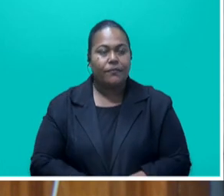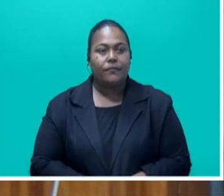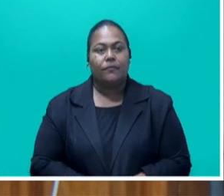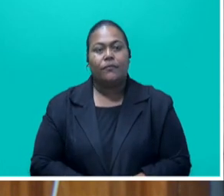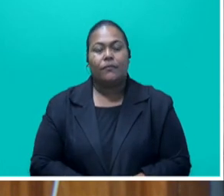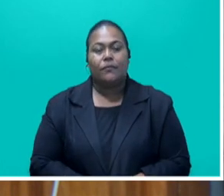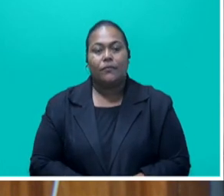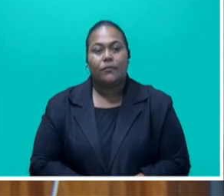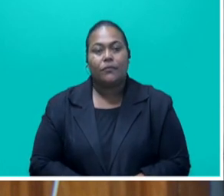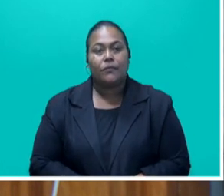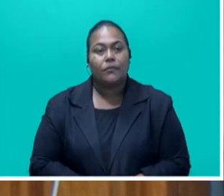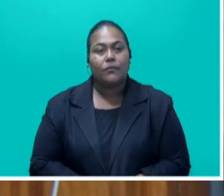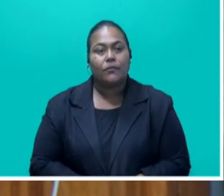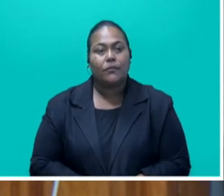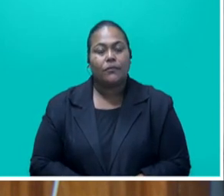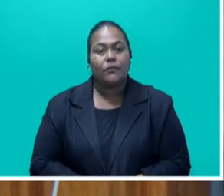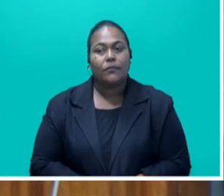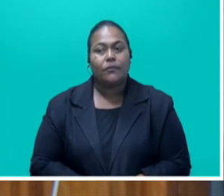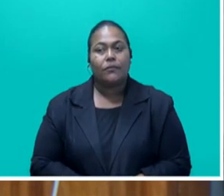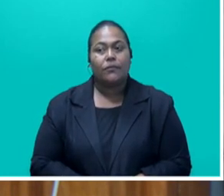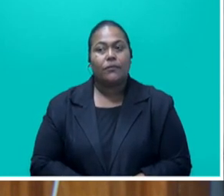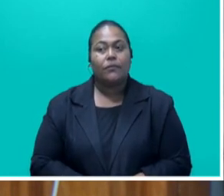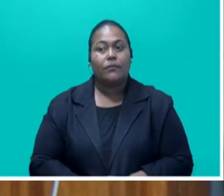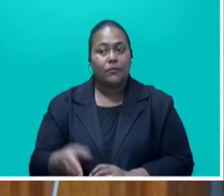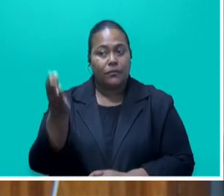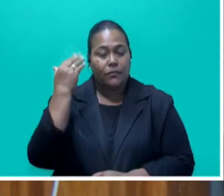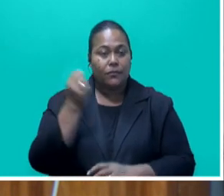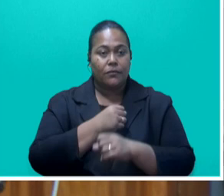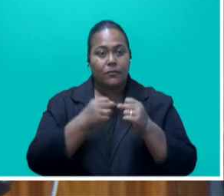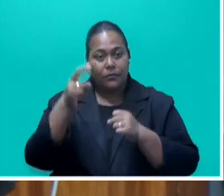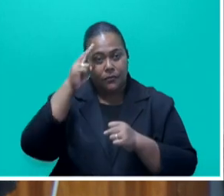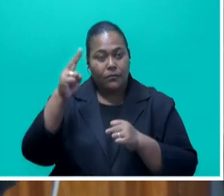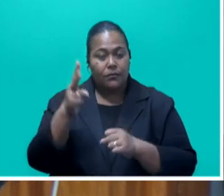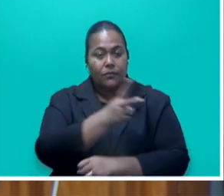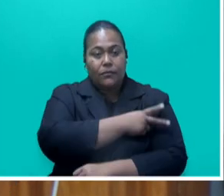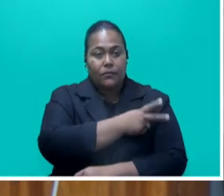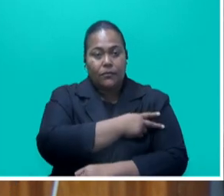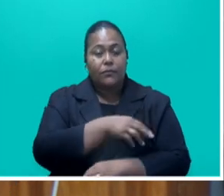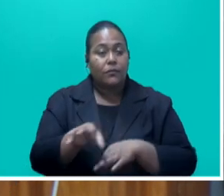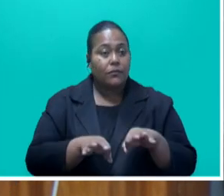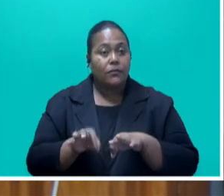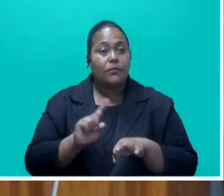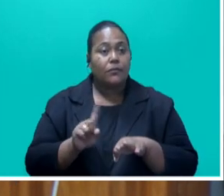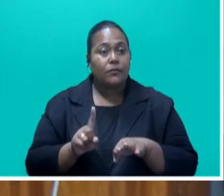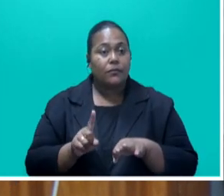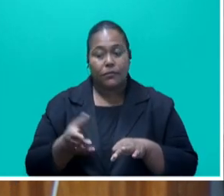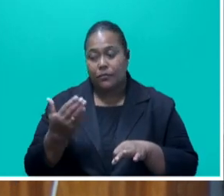In the past, our national security strategy, in the recent past, has been led